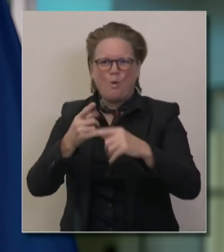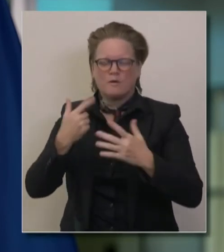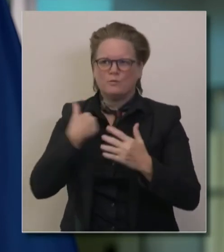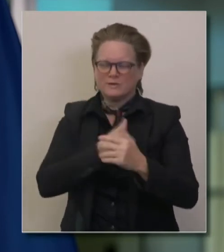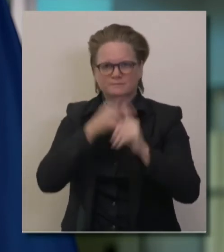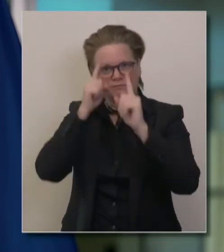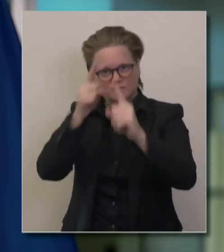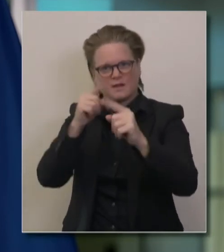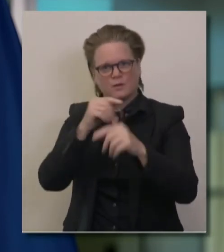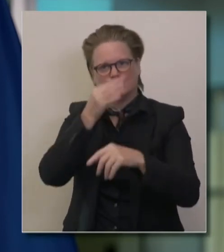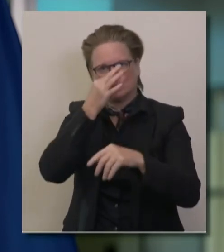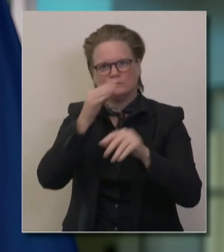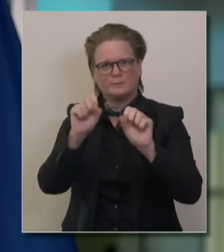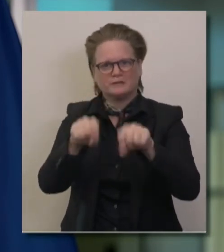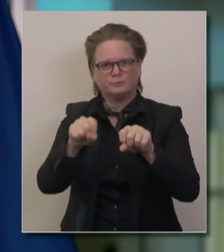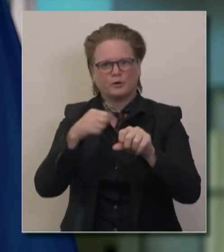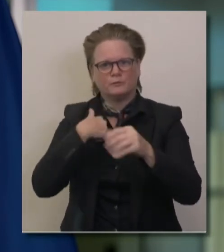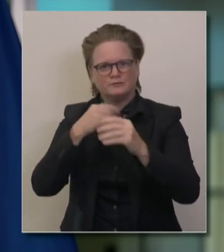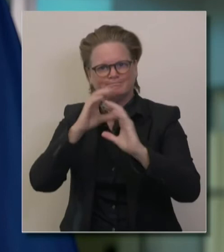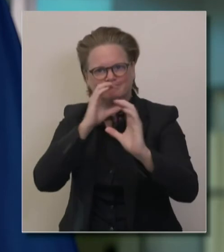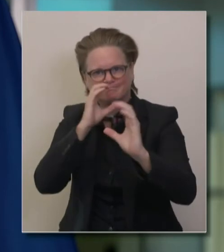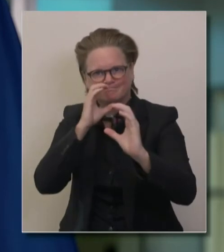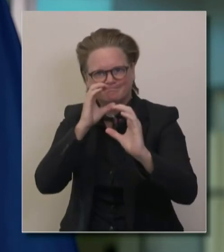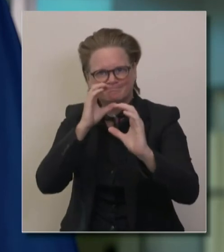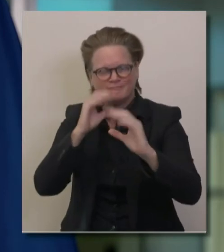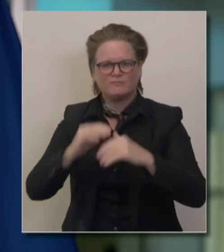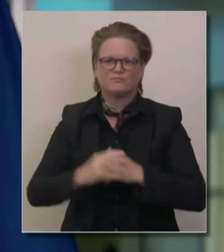Lori Weisberg, Van Diego Union Tribune.